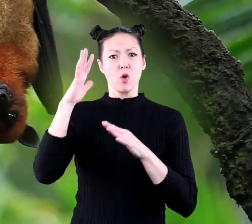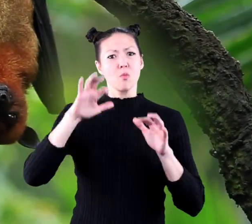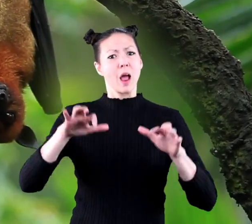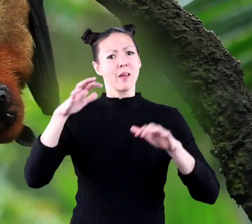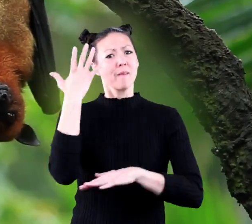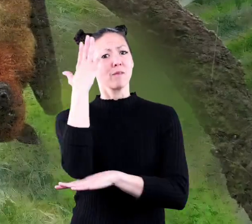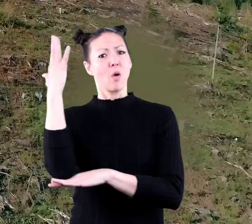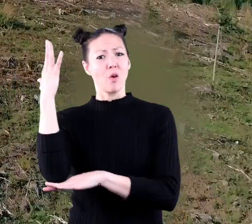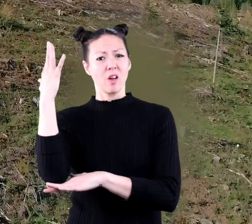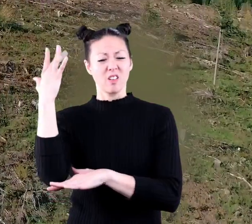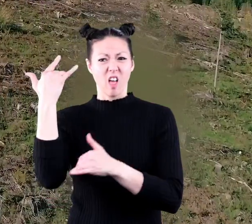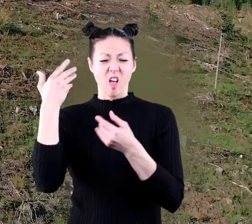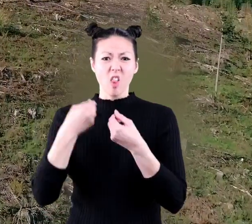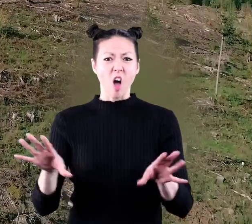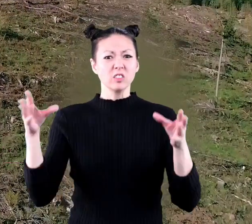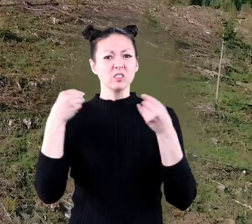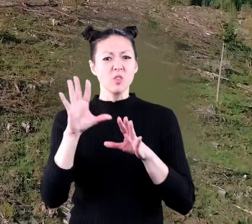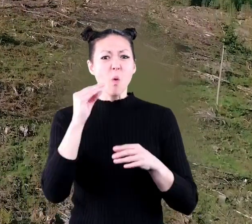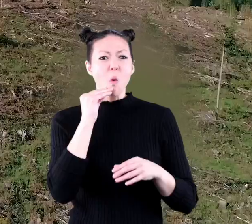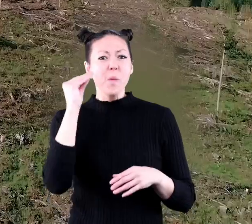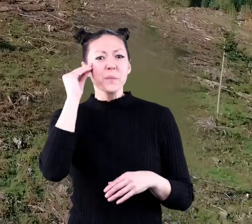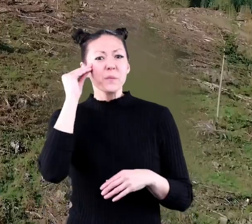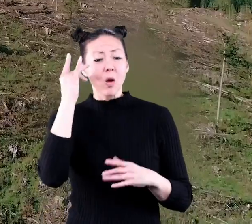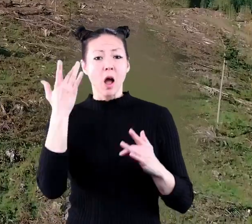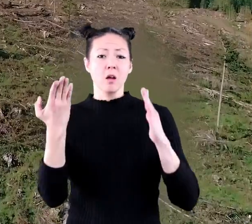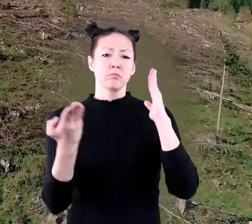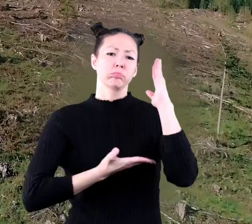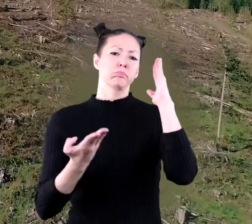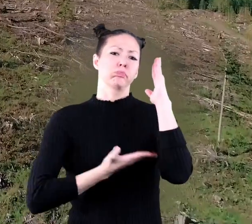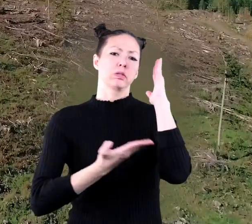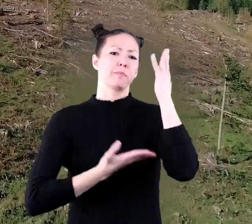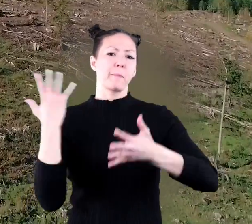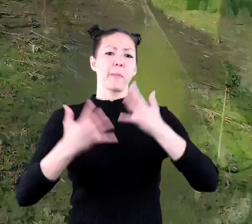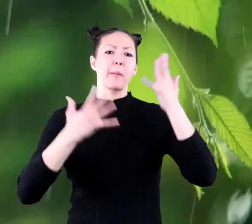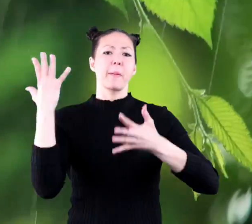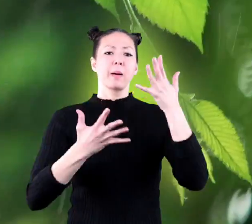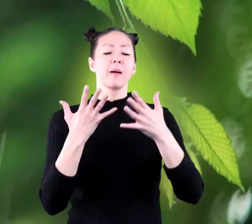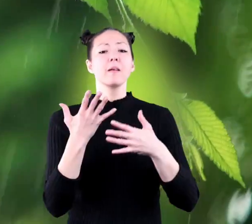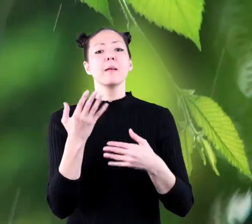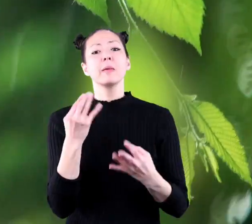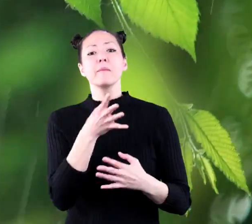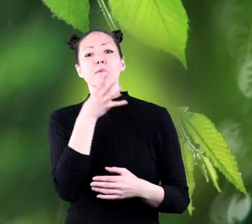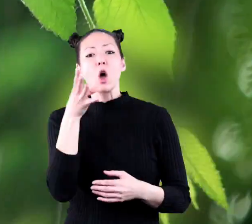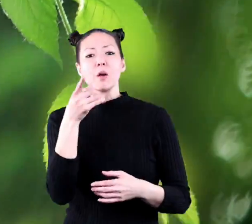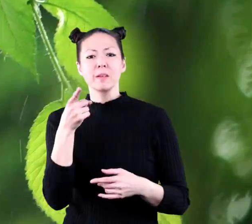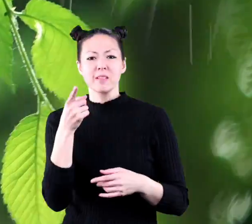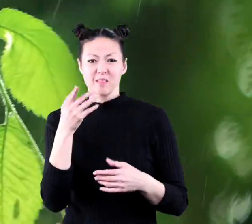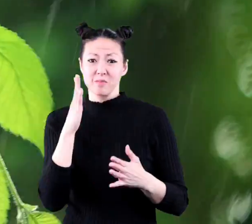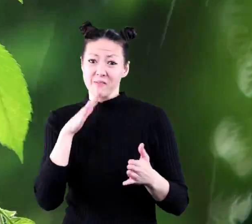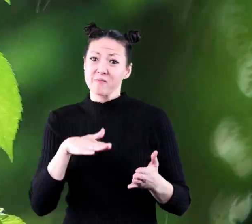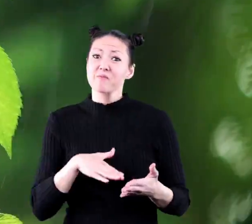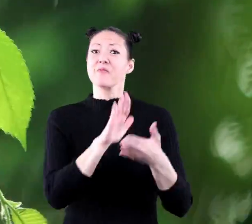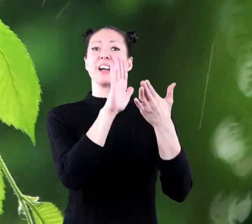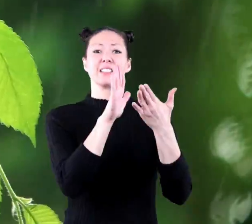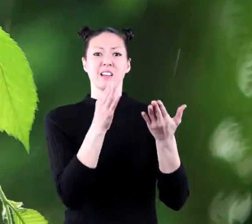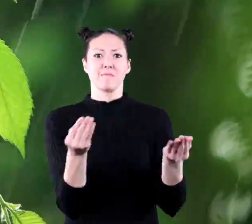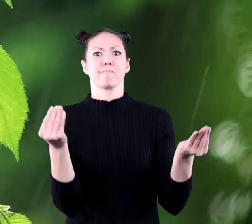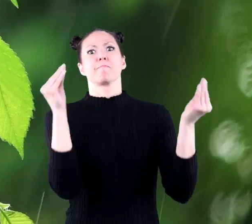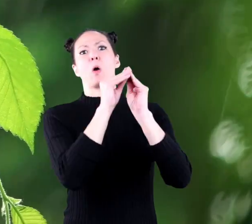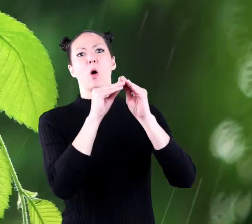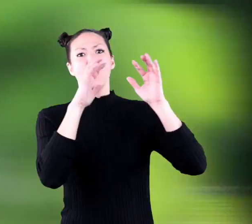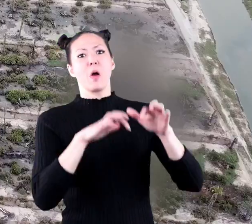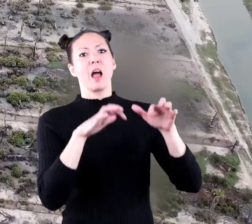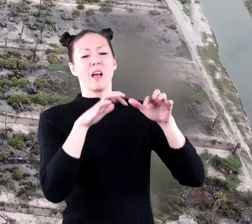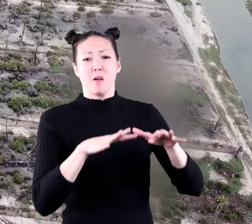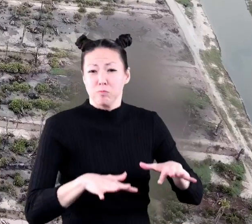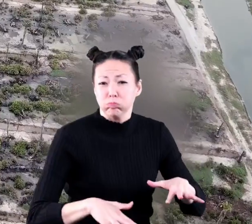rainforest are losing their homes when trees are cut down. And some farmers may face increased rain,